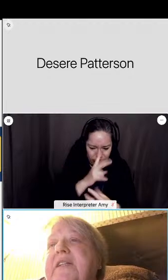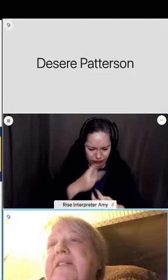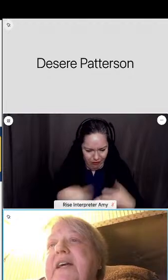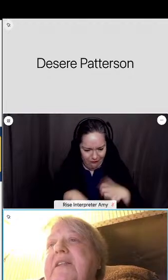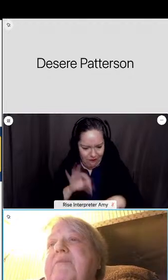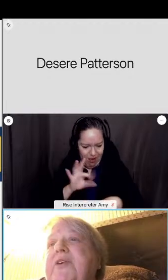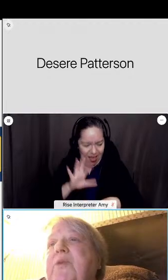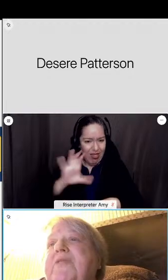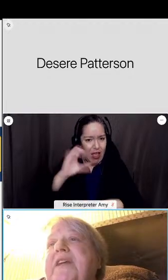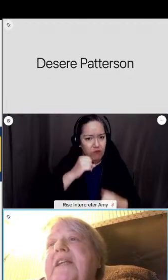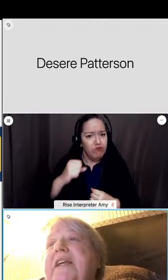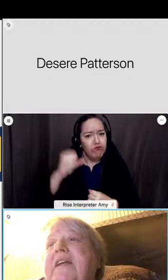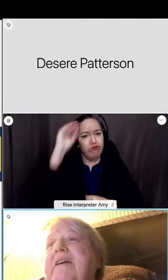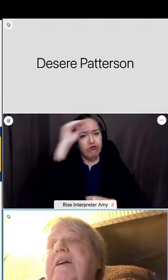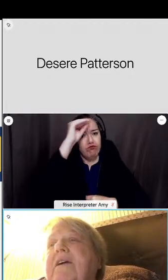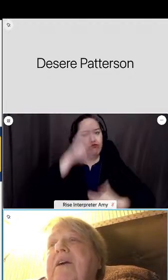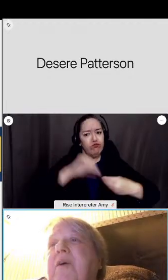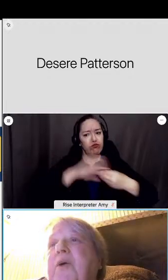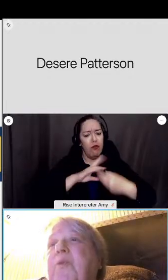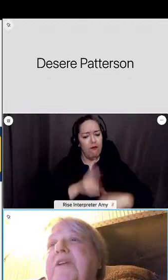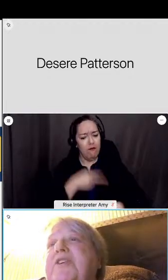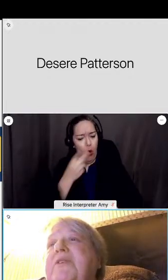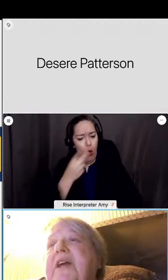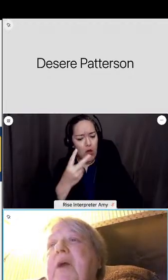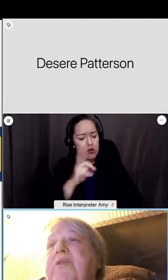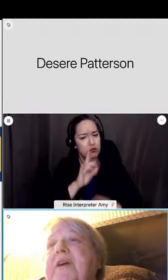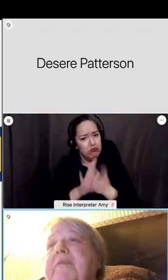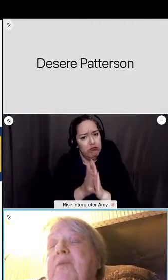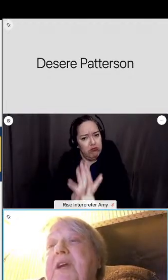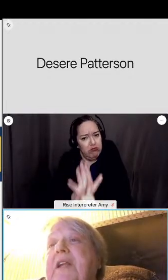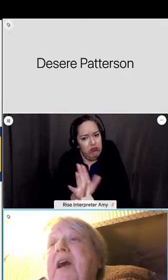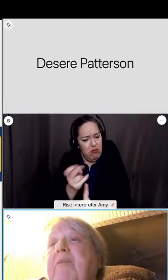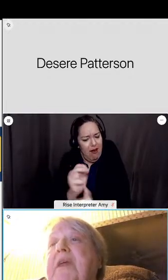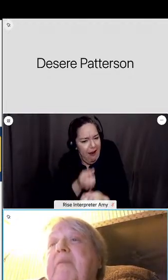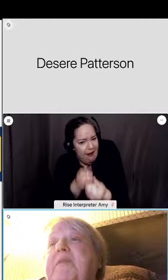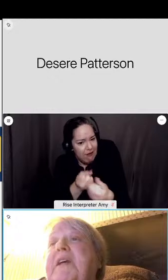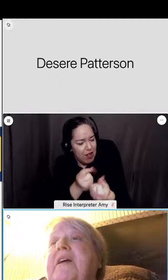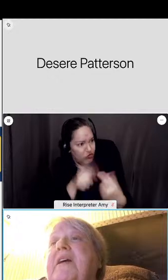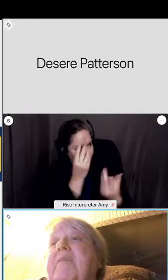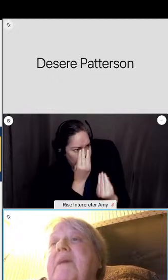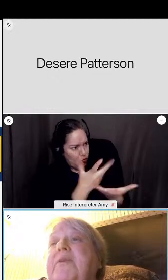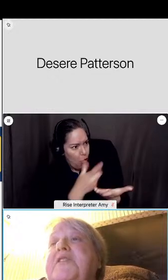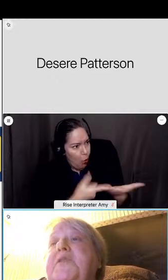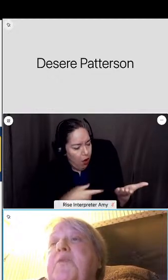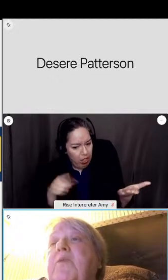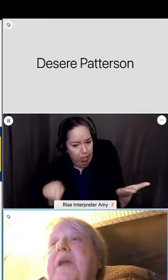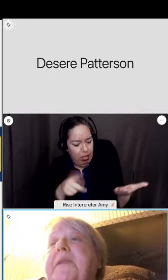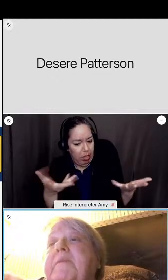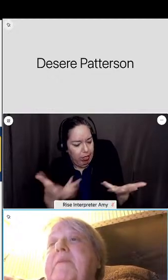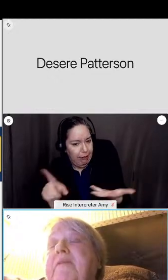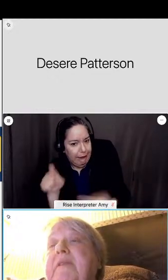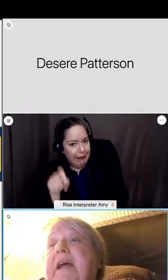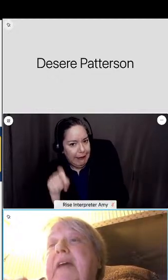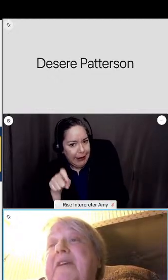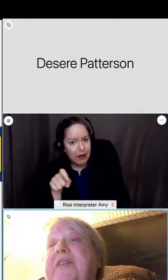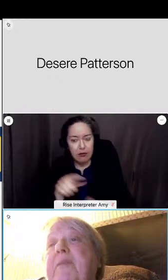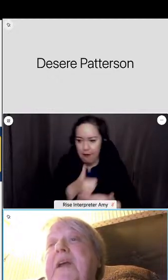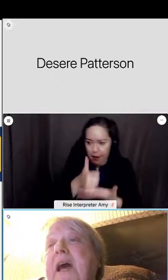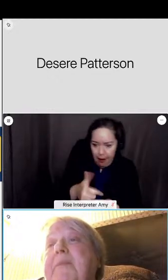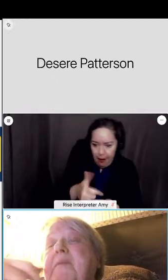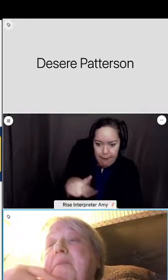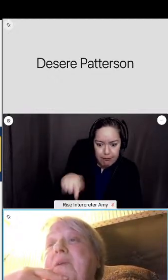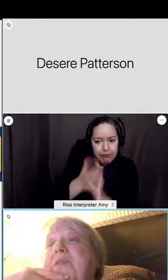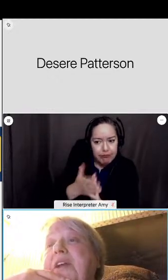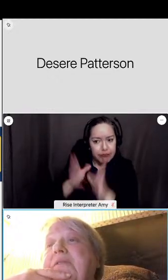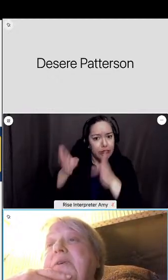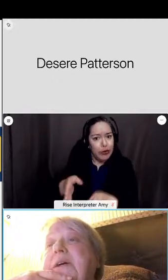their advocate to let them know what they need or what's going on with them that we can help them to become the person we want them at that